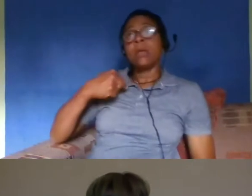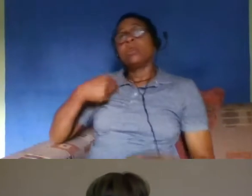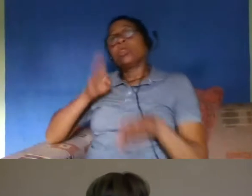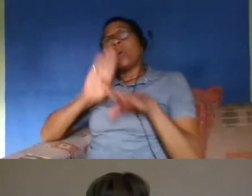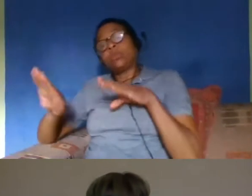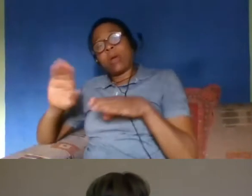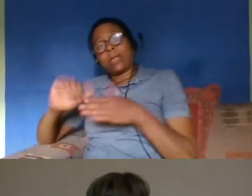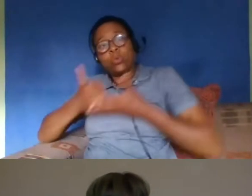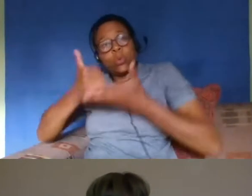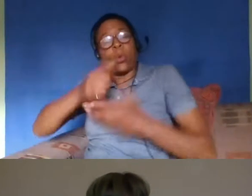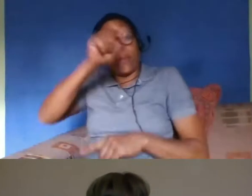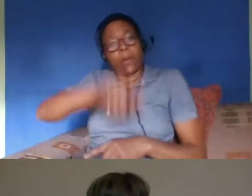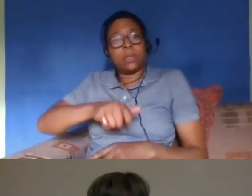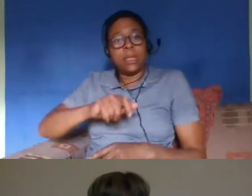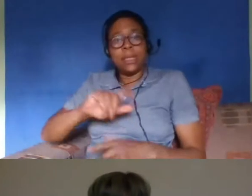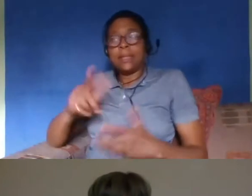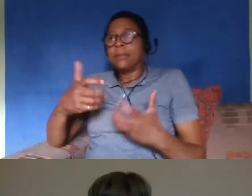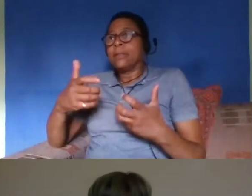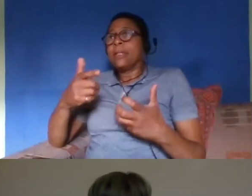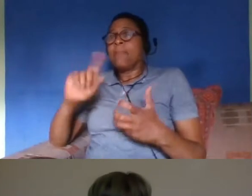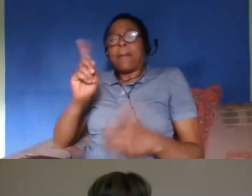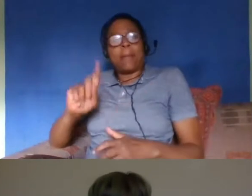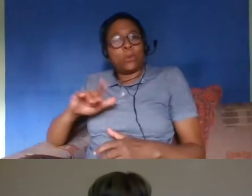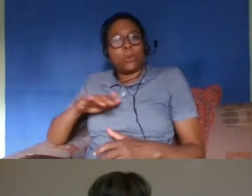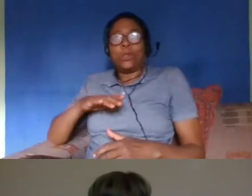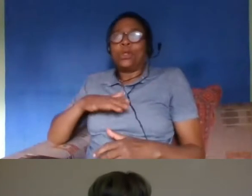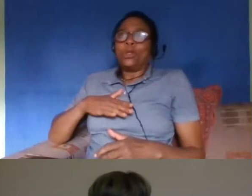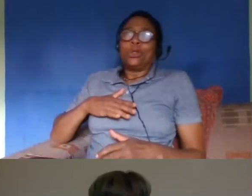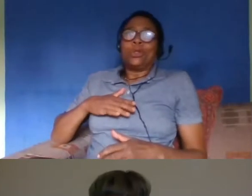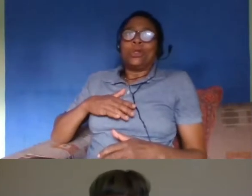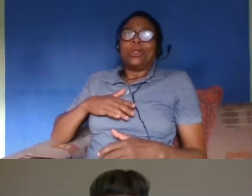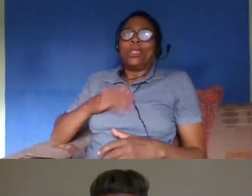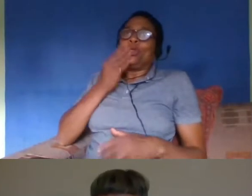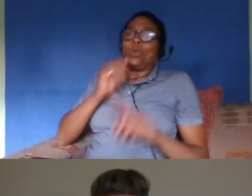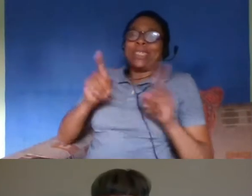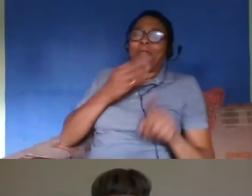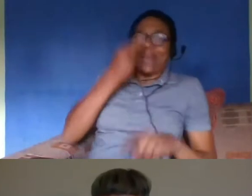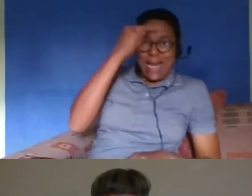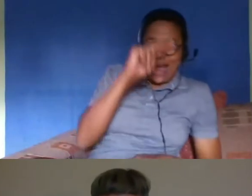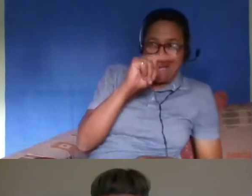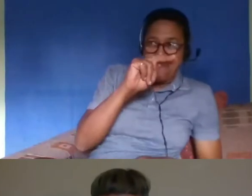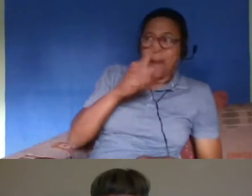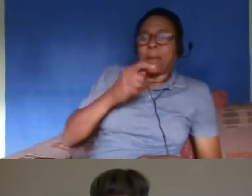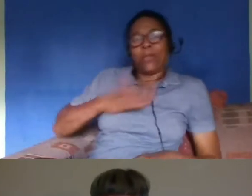when the client may have to incriminate themselves to prove that they have been here for at least 20 years in order to meet the rules